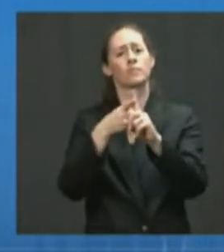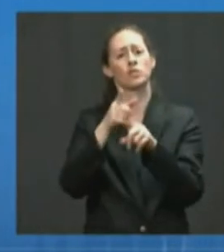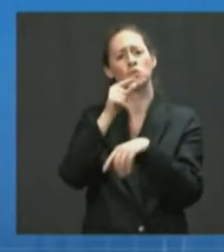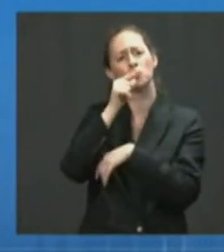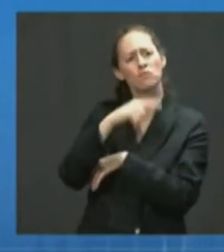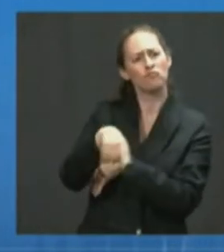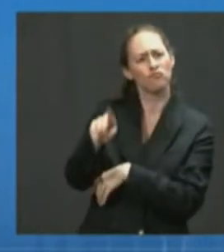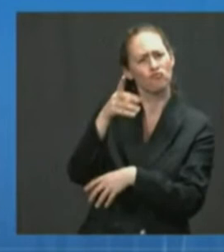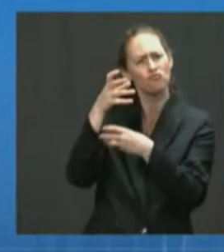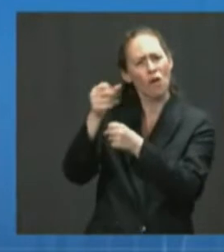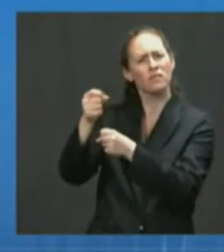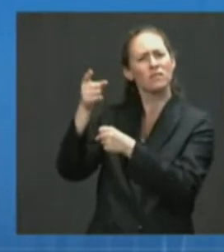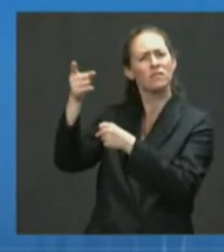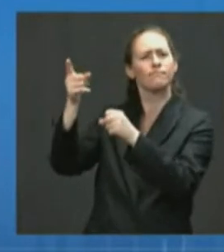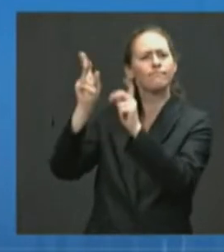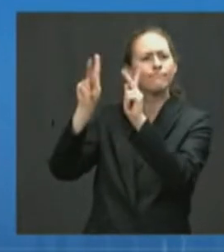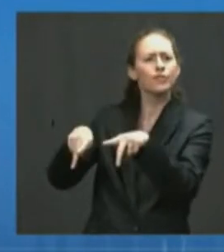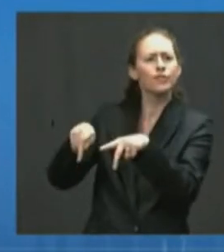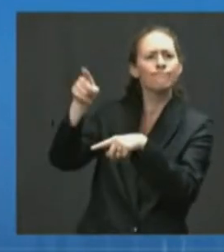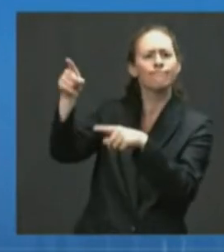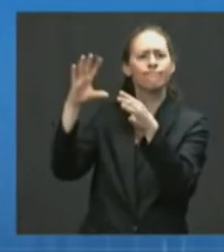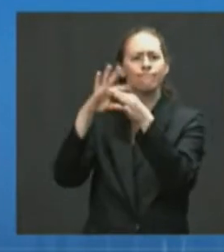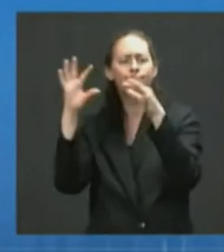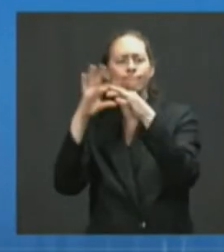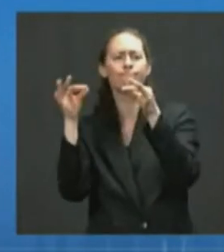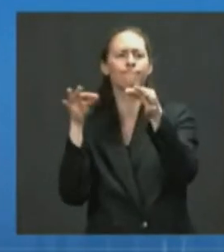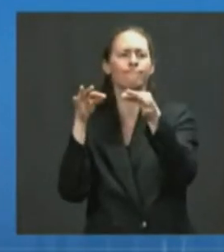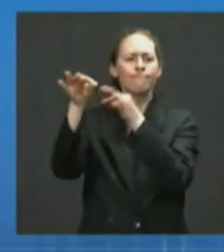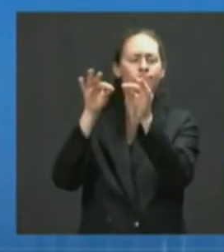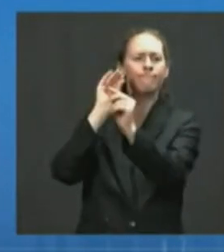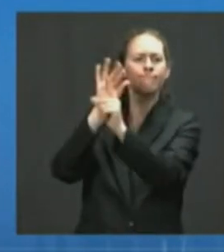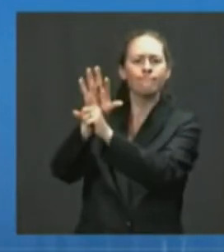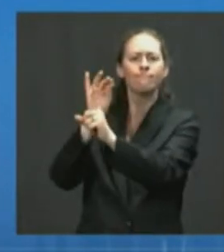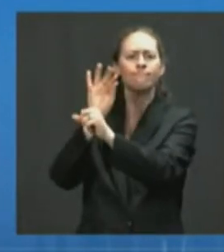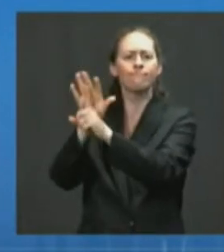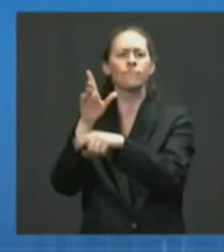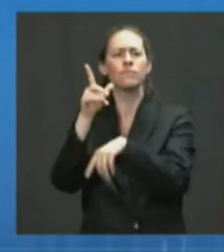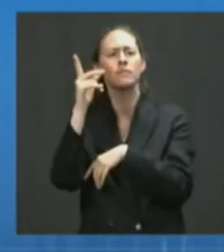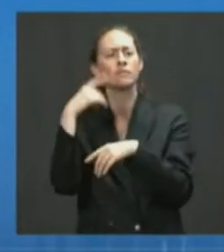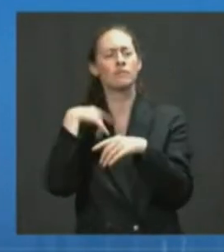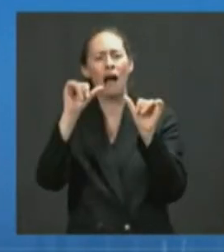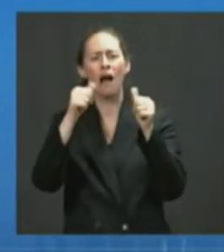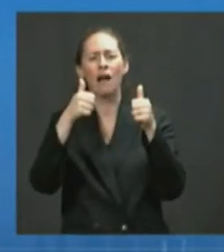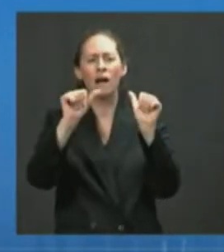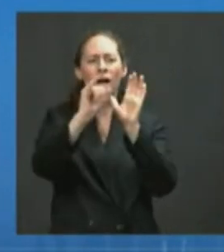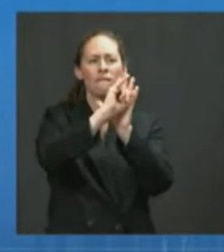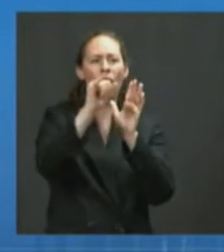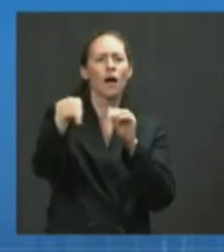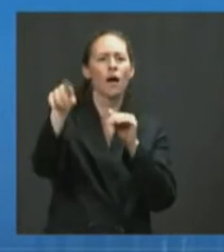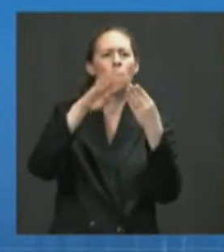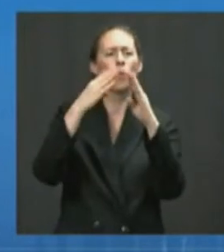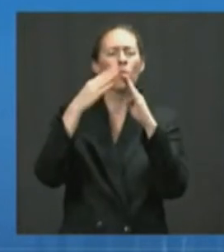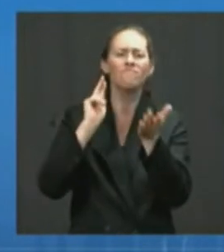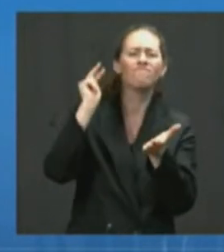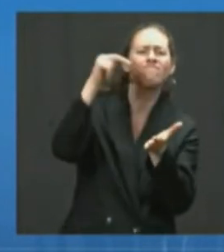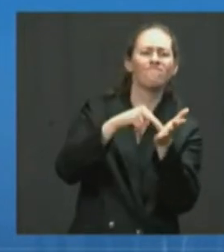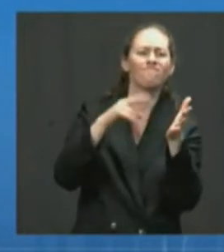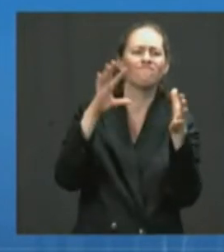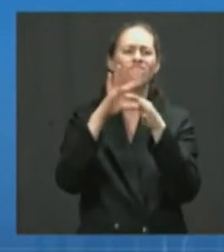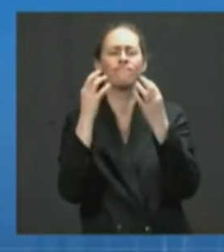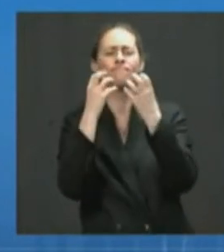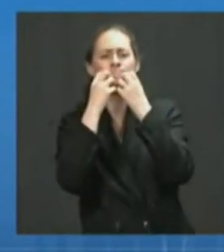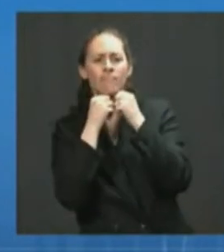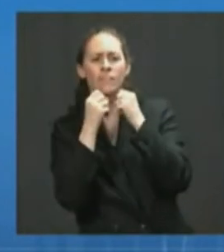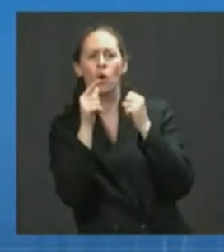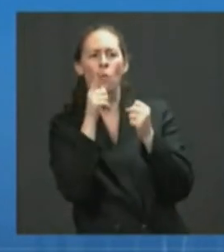This summer, we've seen people in every community stepping up to get their loved ones and neighbors vaccinated. That's been really encouraging. And these groups include